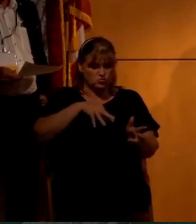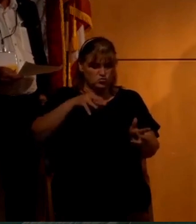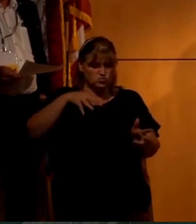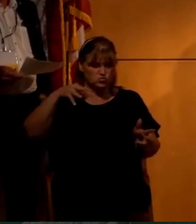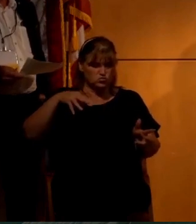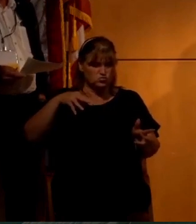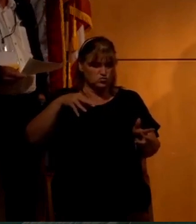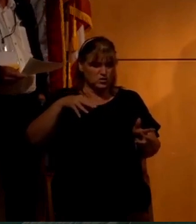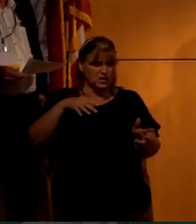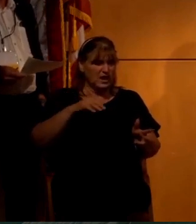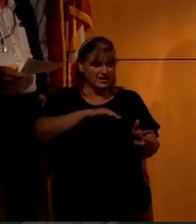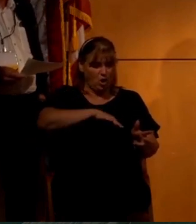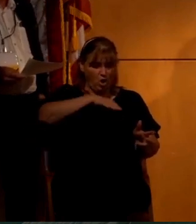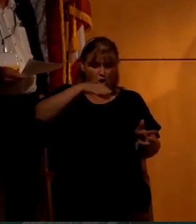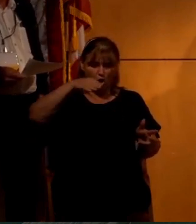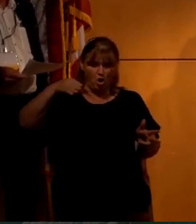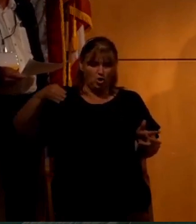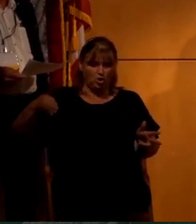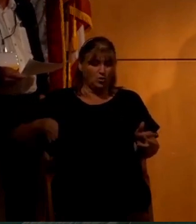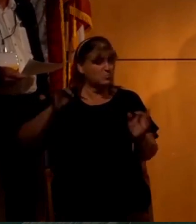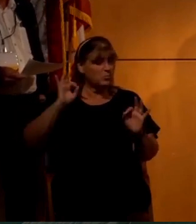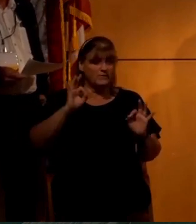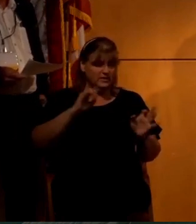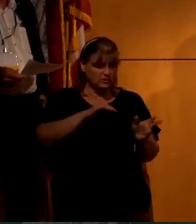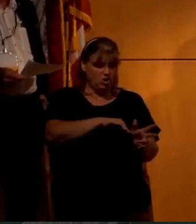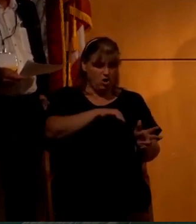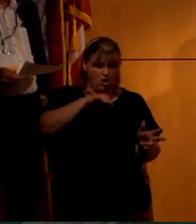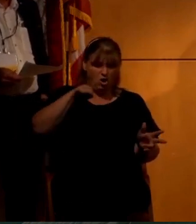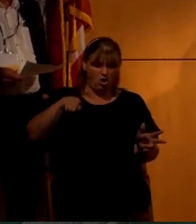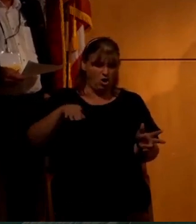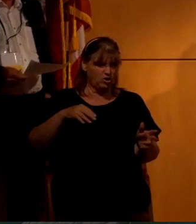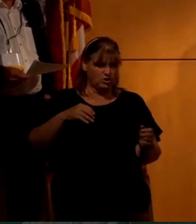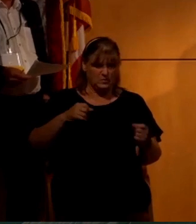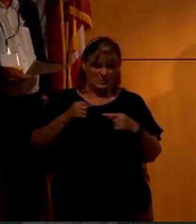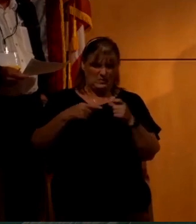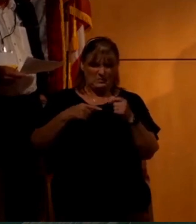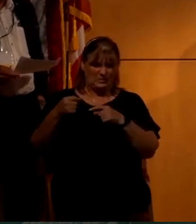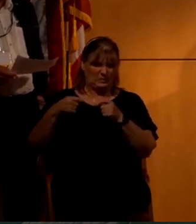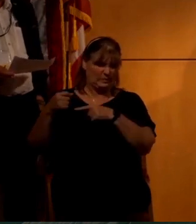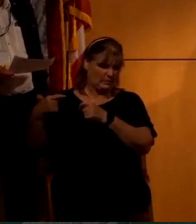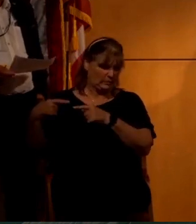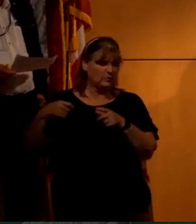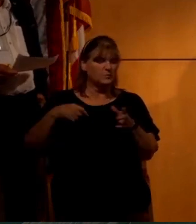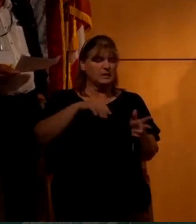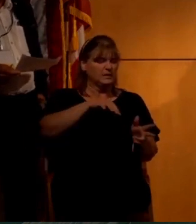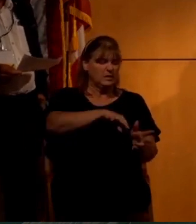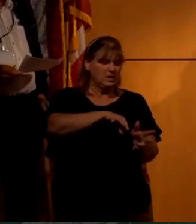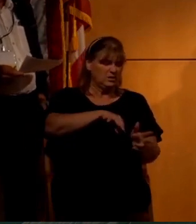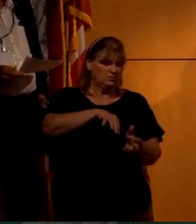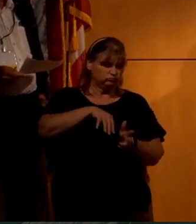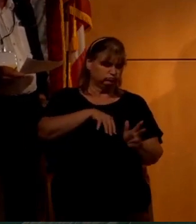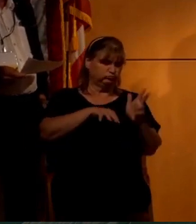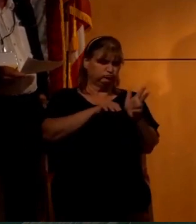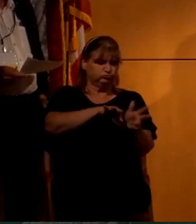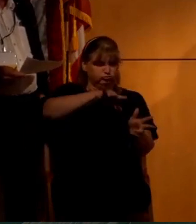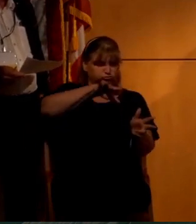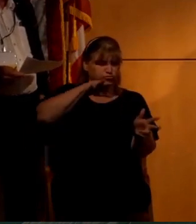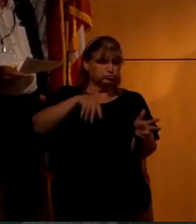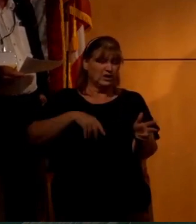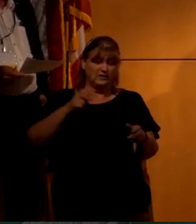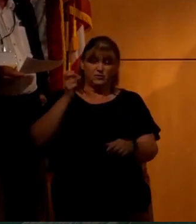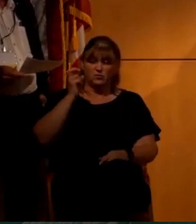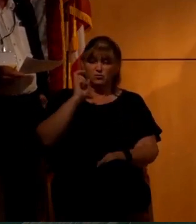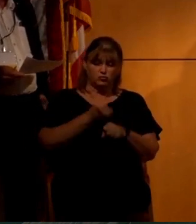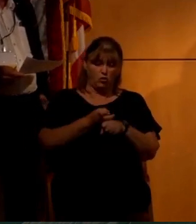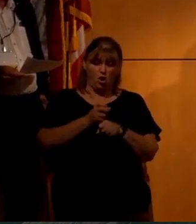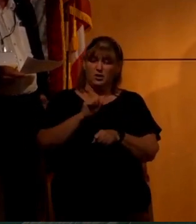a perfect parabolic arc, just about, I mean, the, the pieces are hitting each other and everything. So there's some hydrodynamics going on, but the, you know, if you take a rock and throw